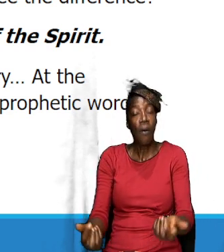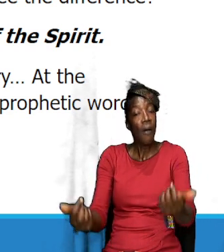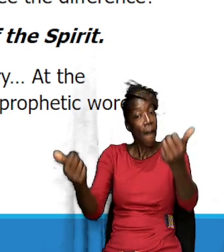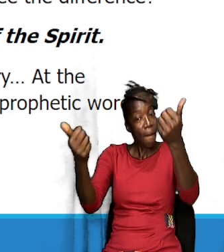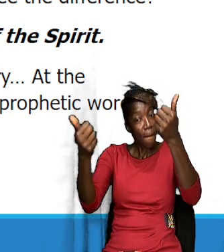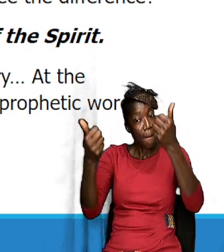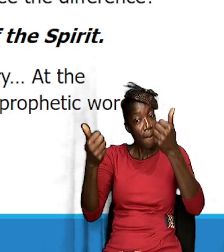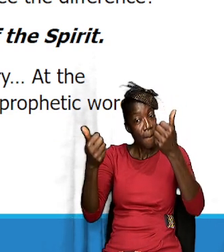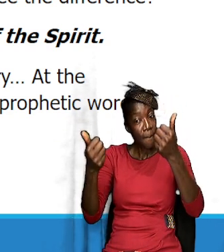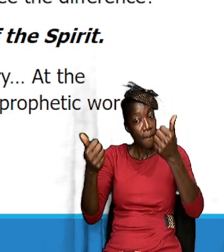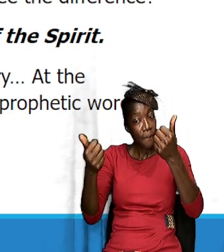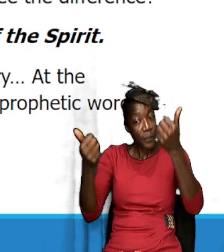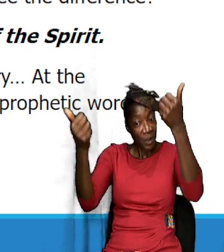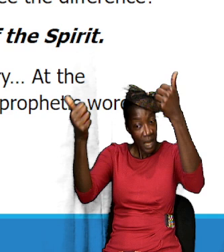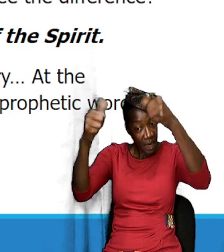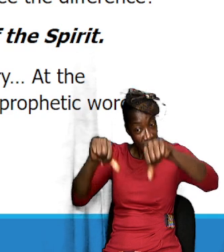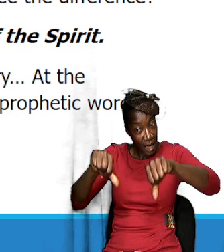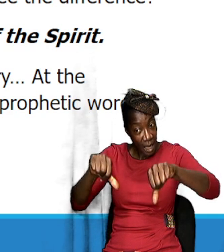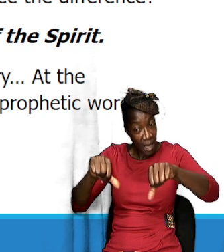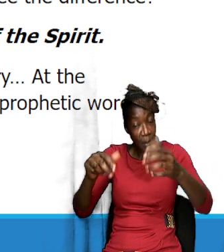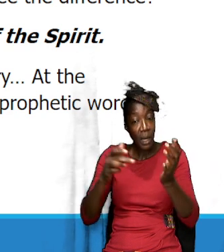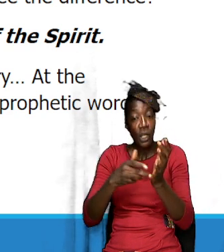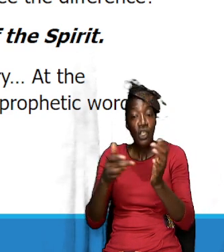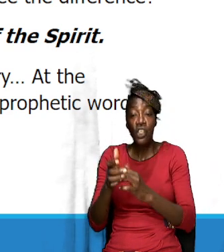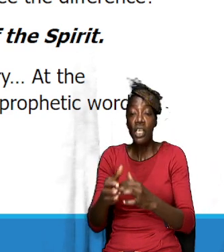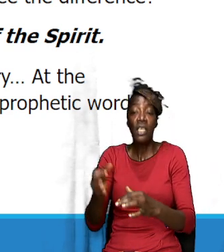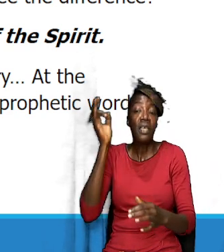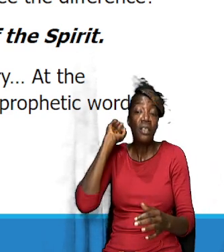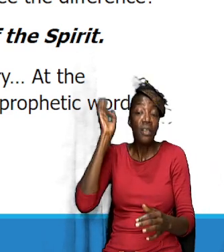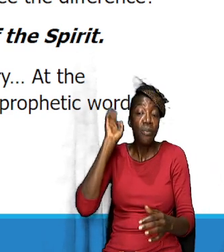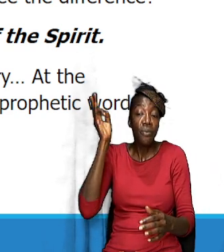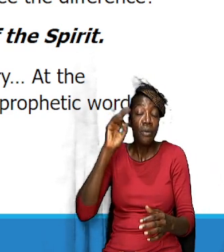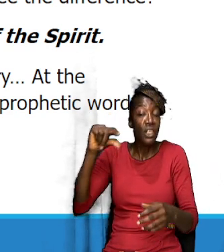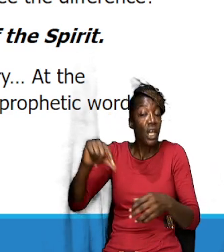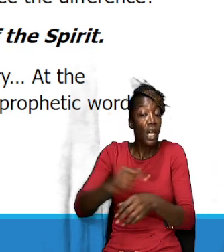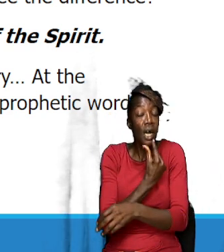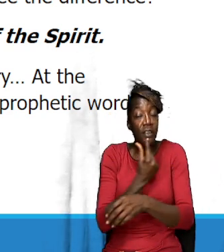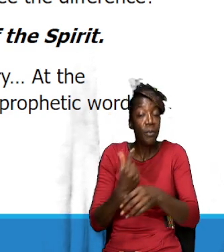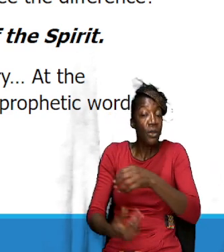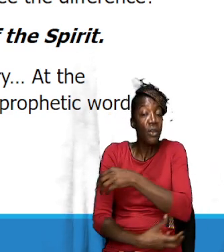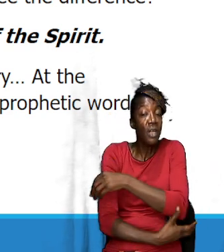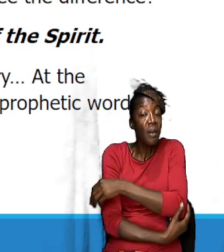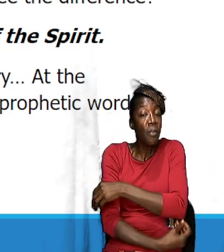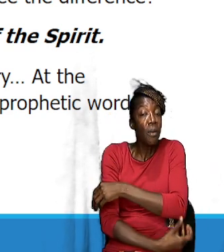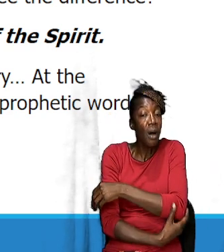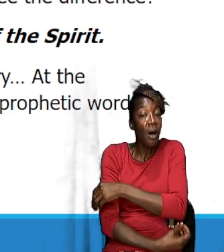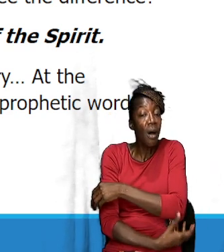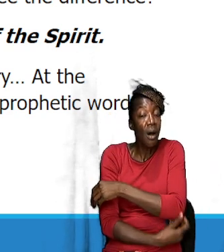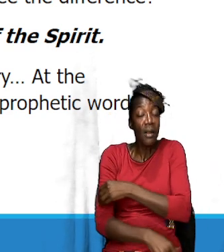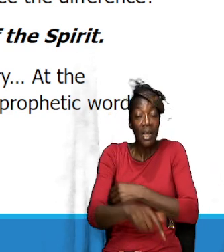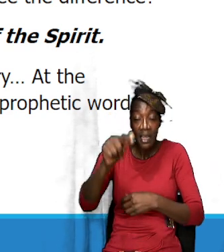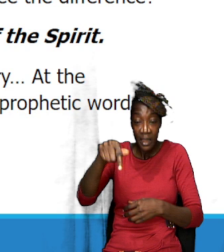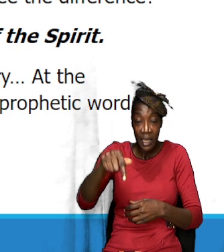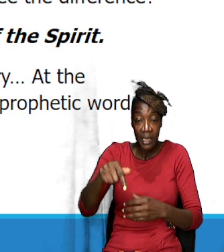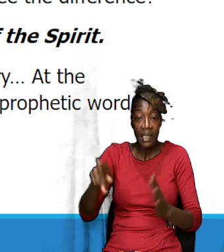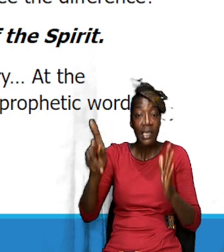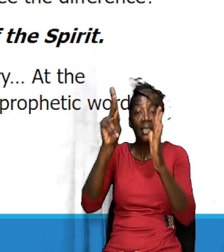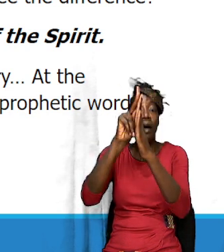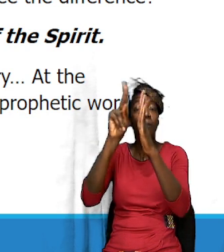to effectively preach the gospel to the poor. And this is a fundamental principle